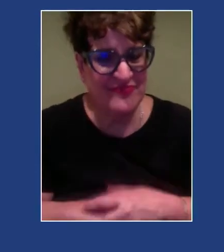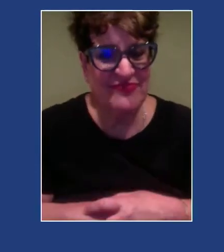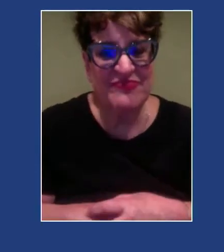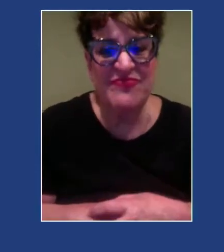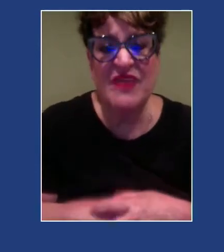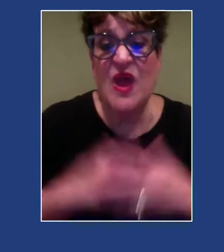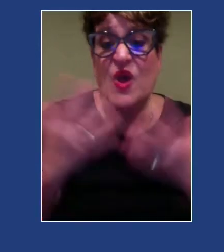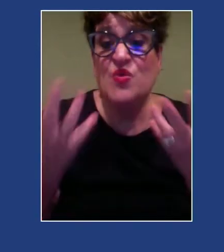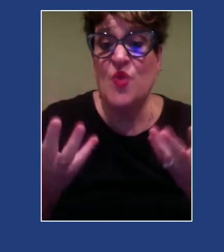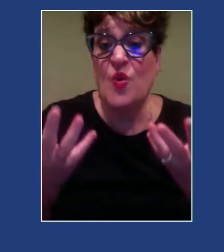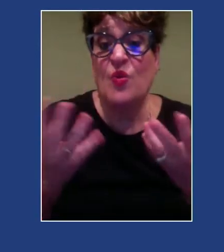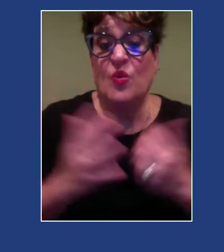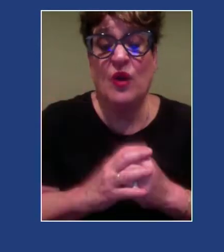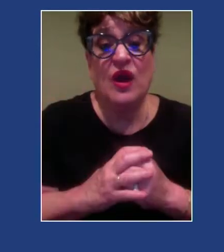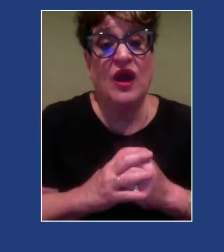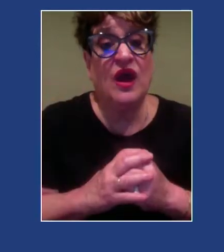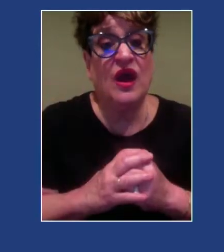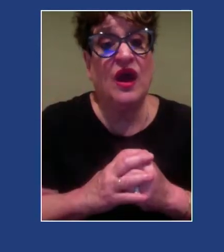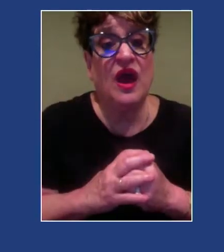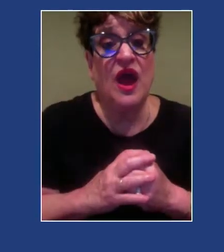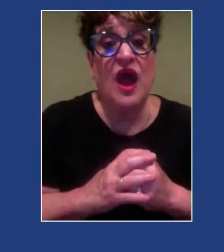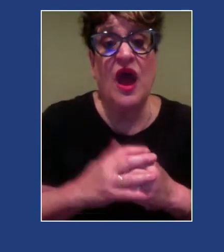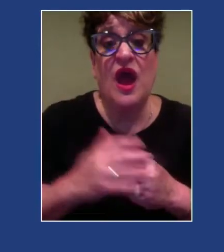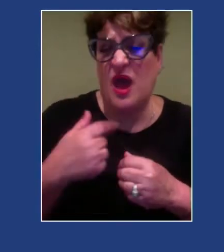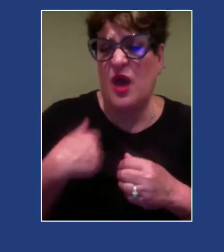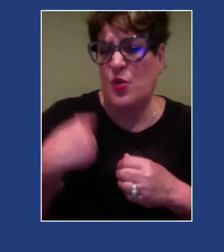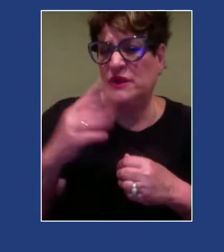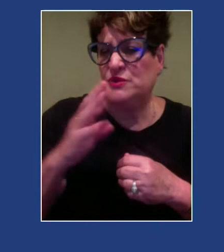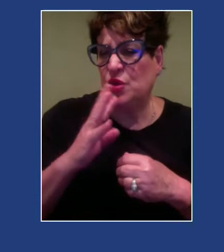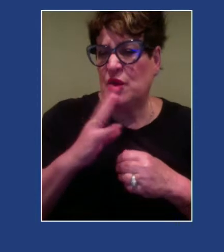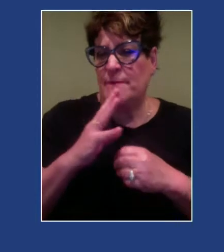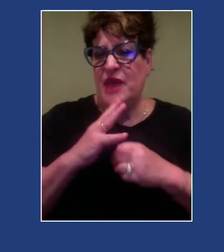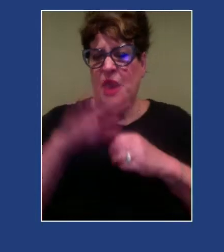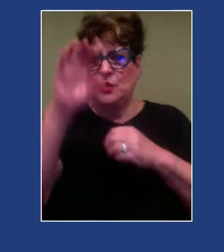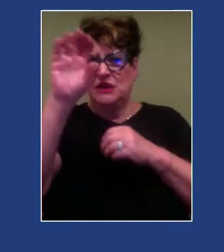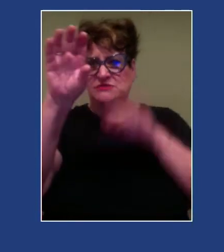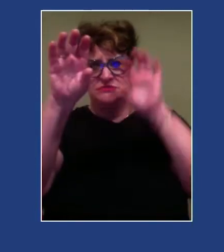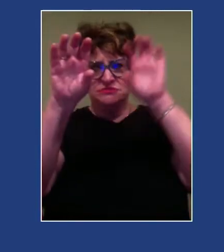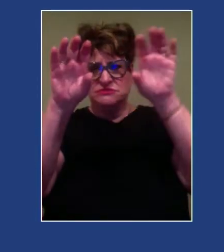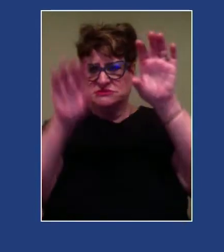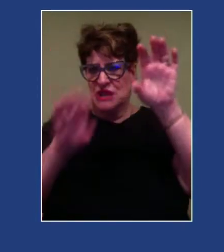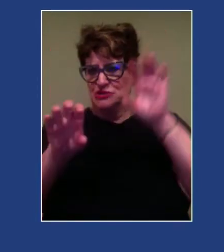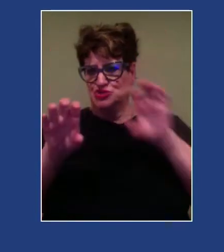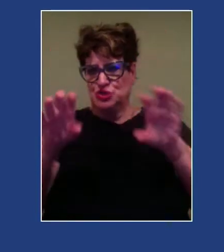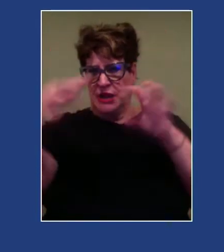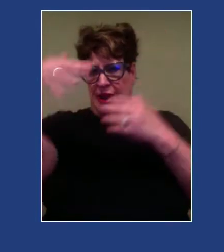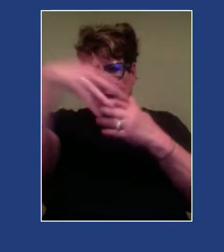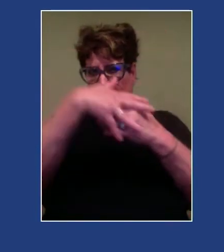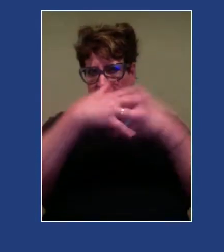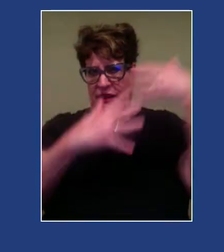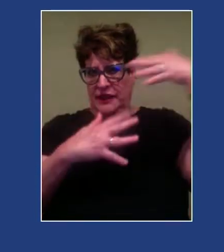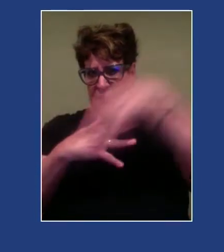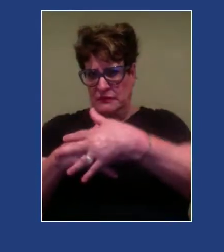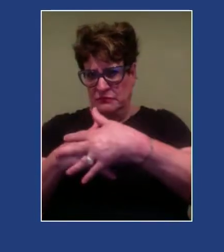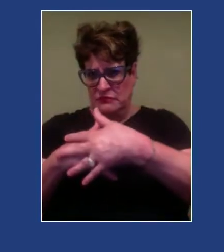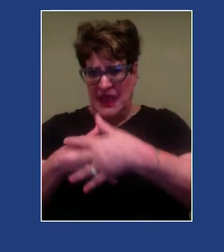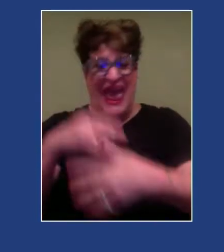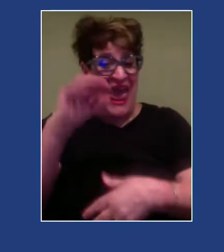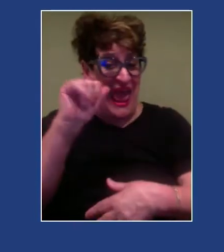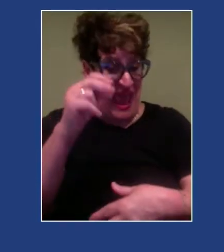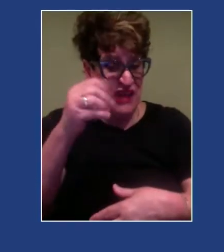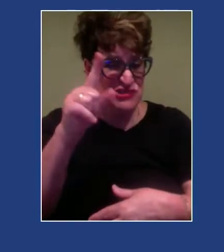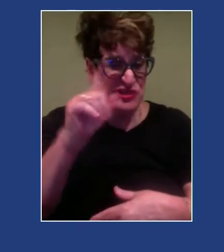So we talked a lot about intersectionality. Angela spoke about intersectionality, right? Where are the different